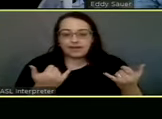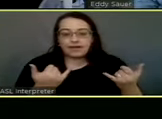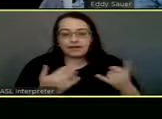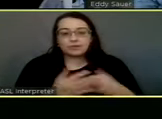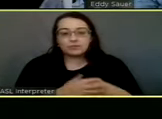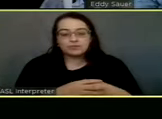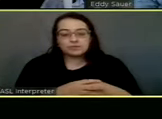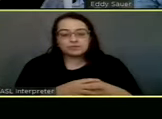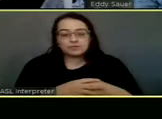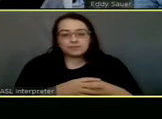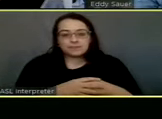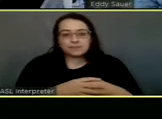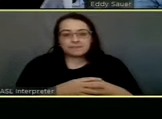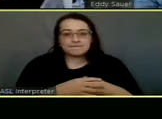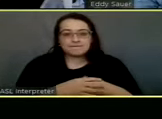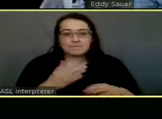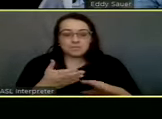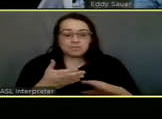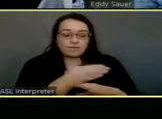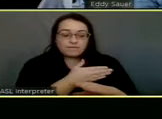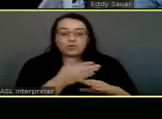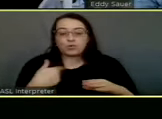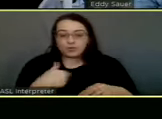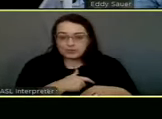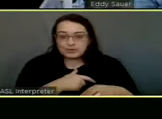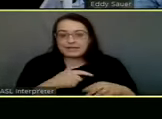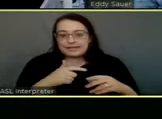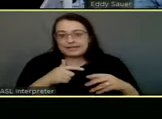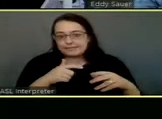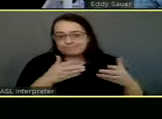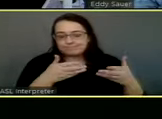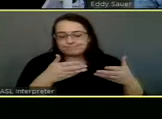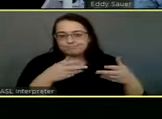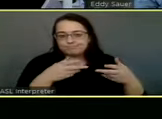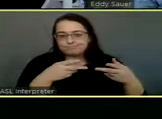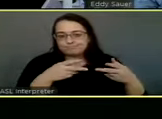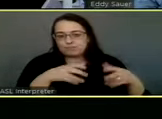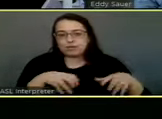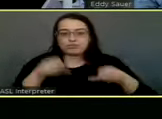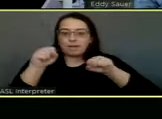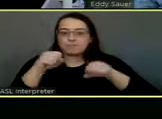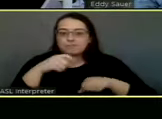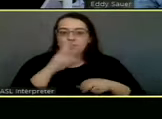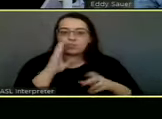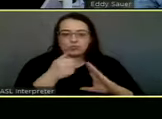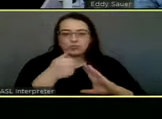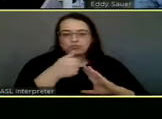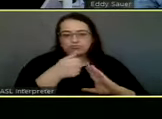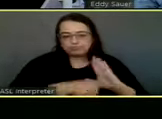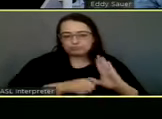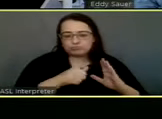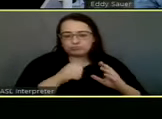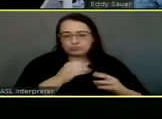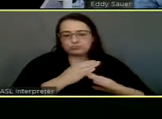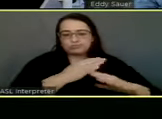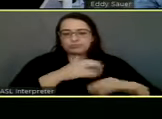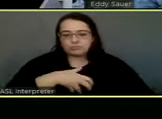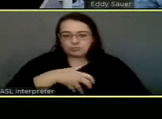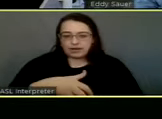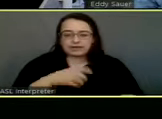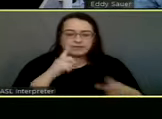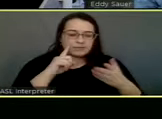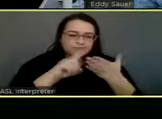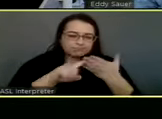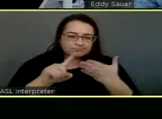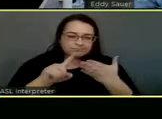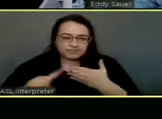of a better term. And before we release, release them that we would be able to do it. But I can tell you just from researching and